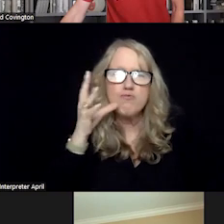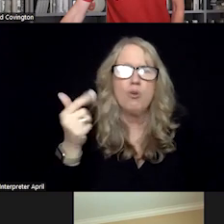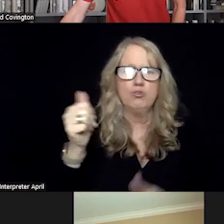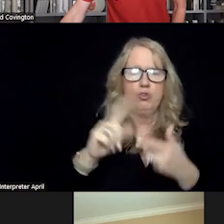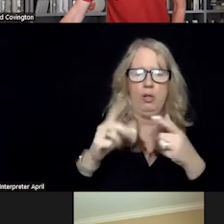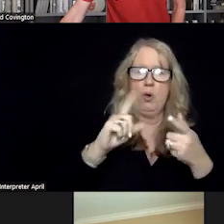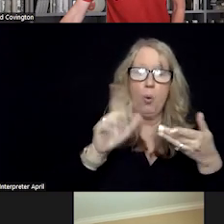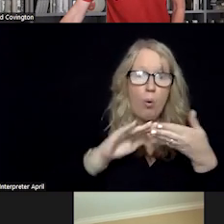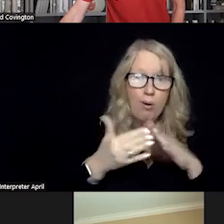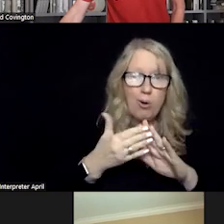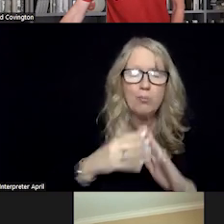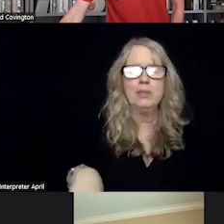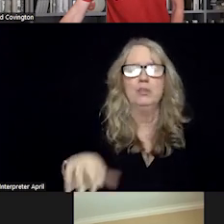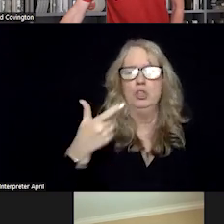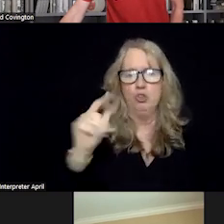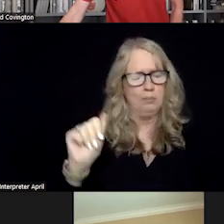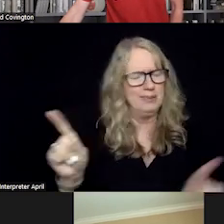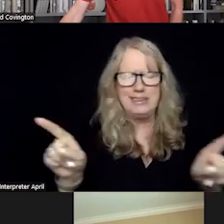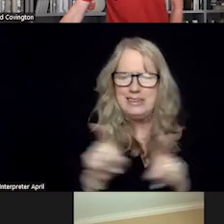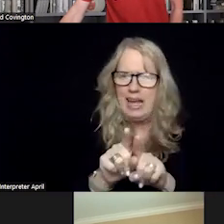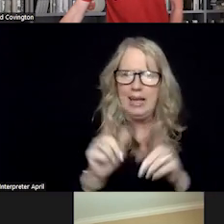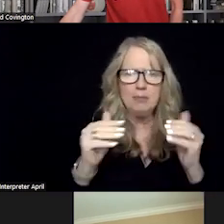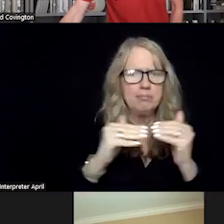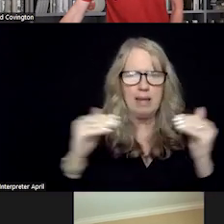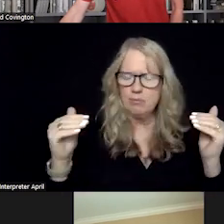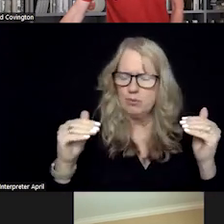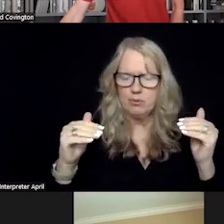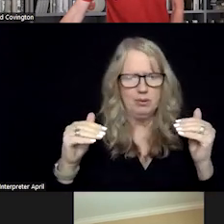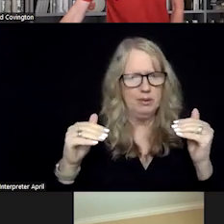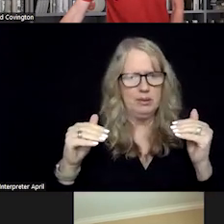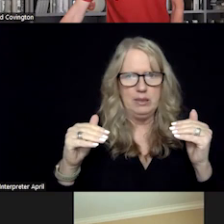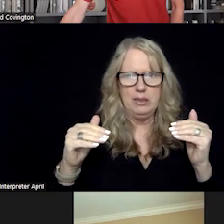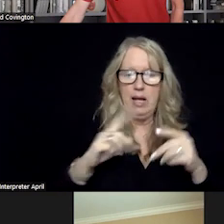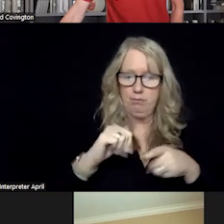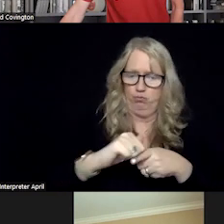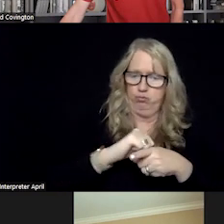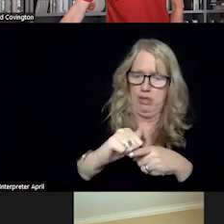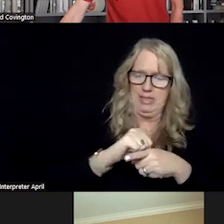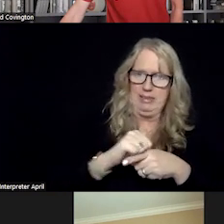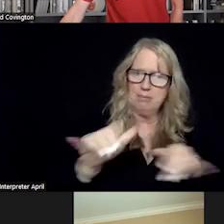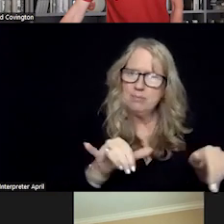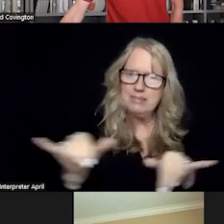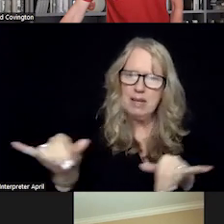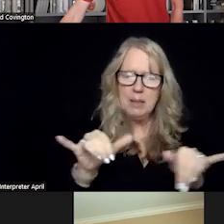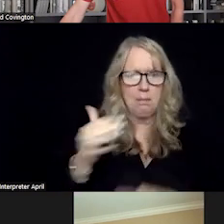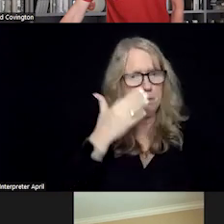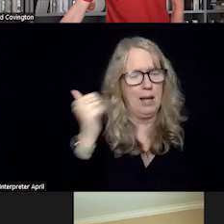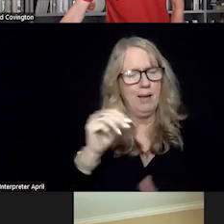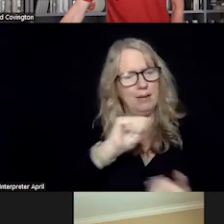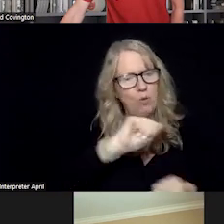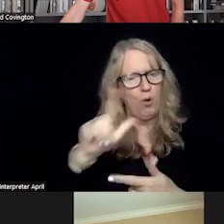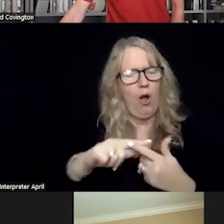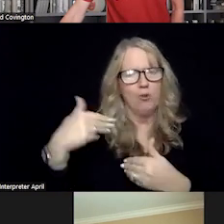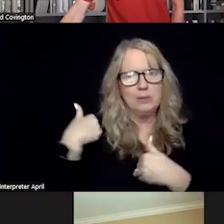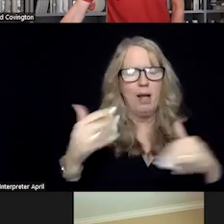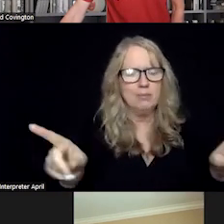Georgia, were receiving the same level of training because they all are responsible for the same